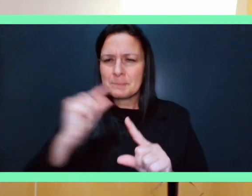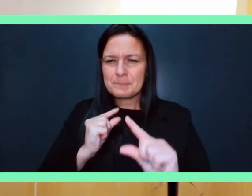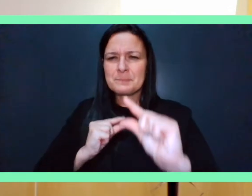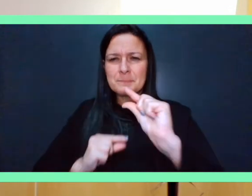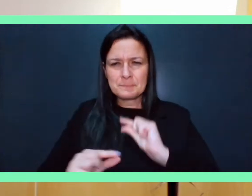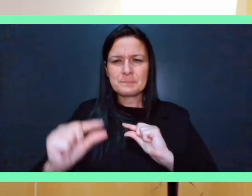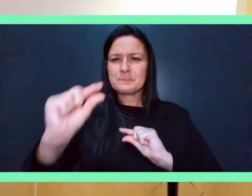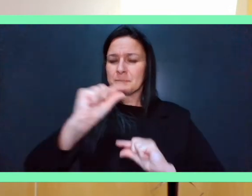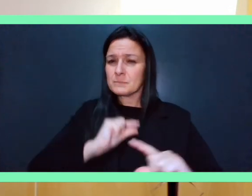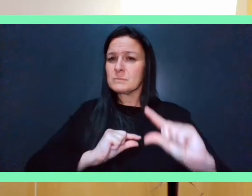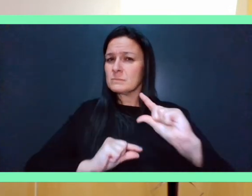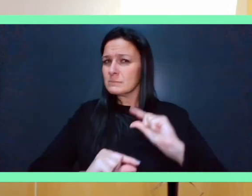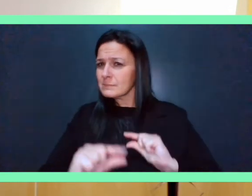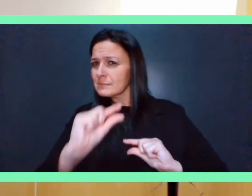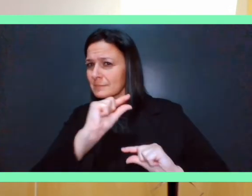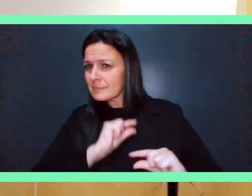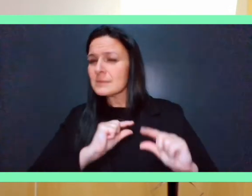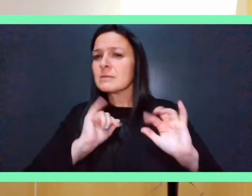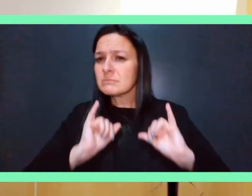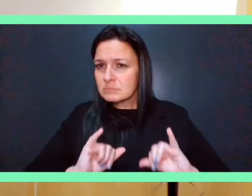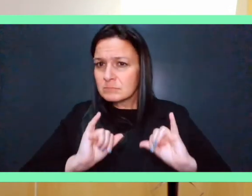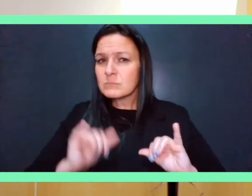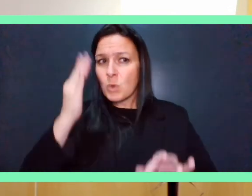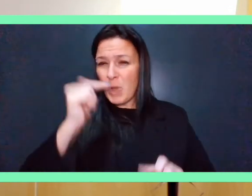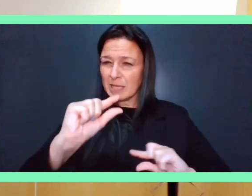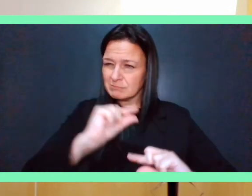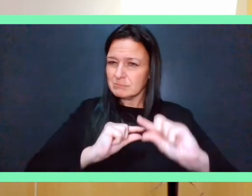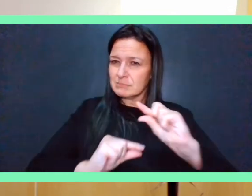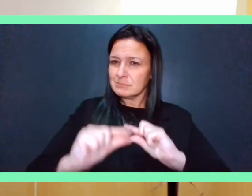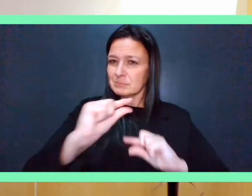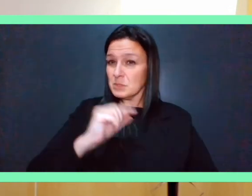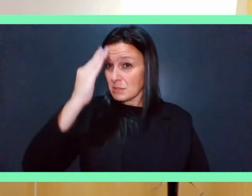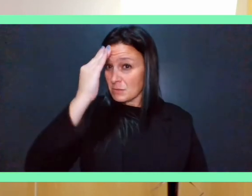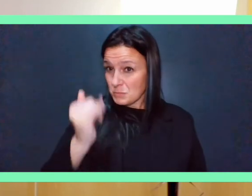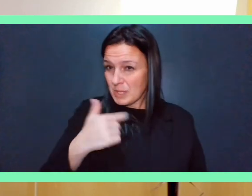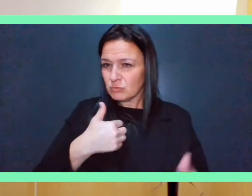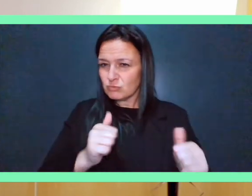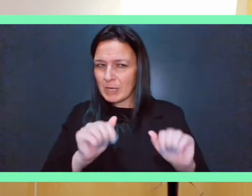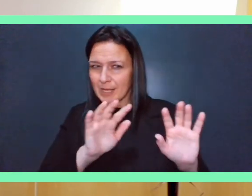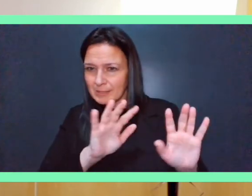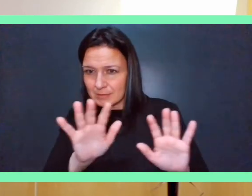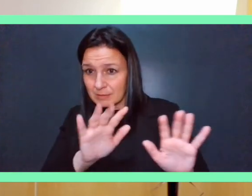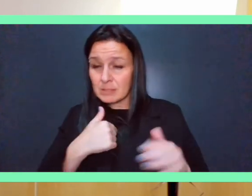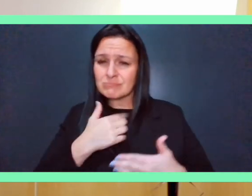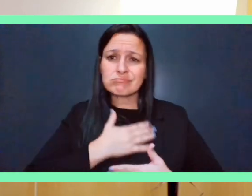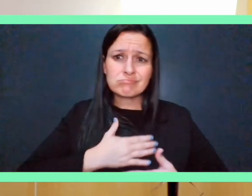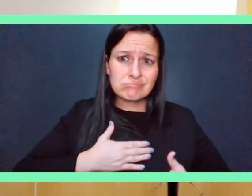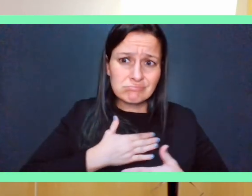in increments piece by piece and I think it was done that way to gauge my appreciation